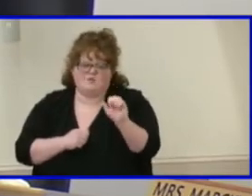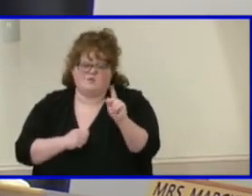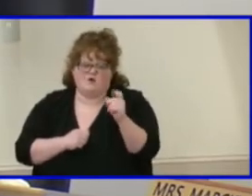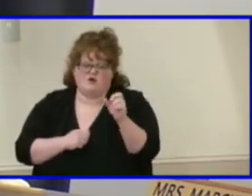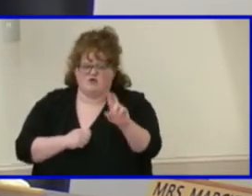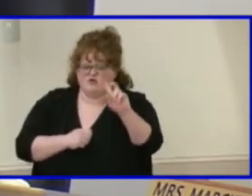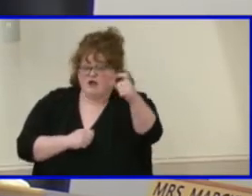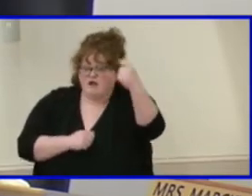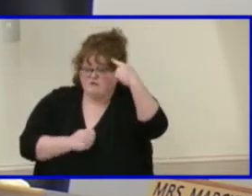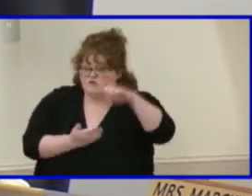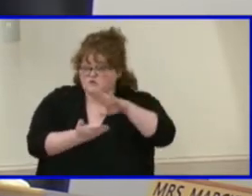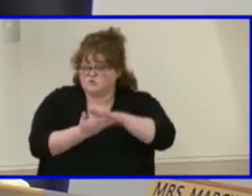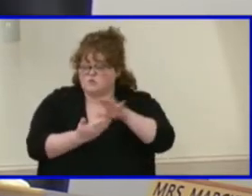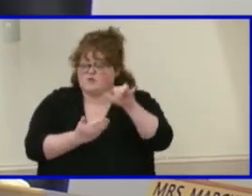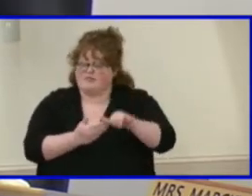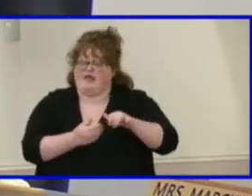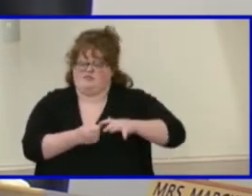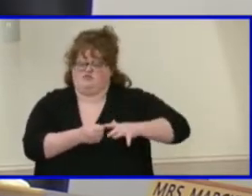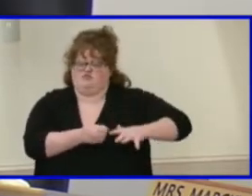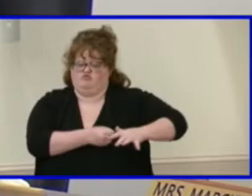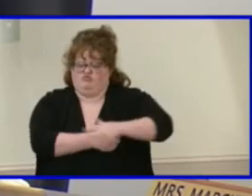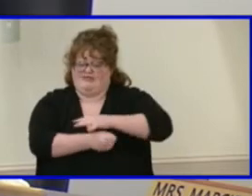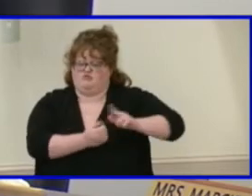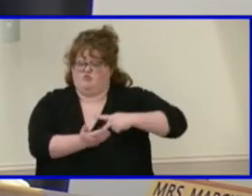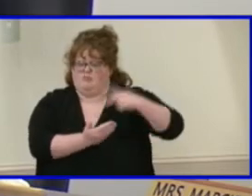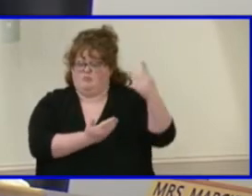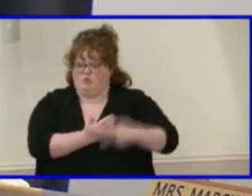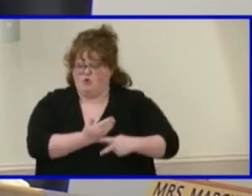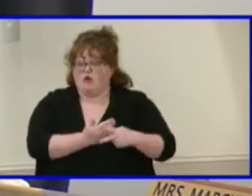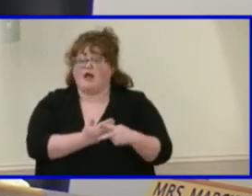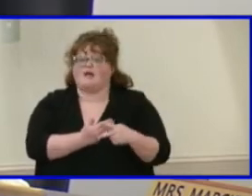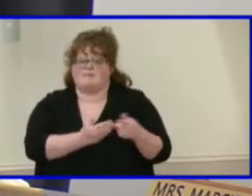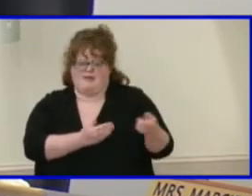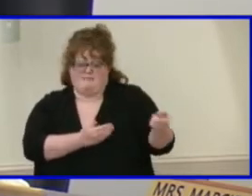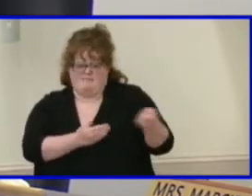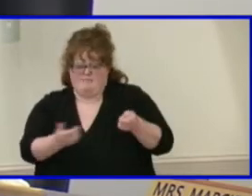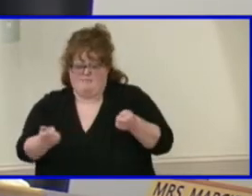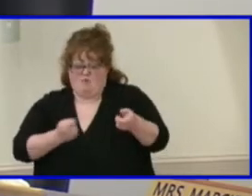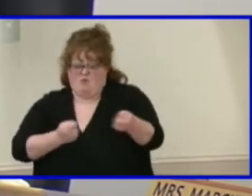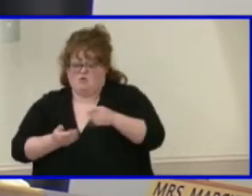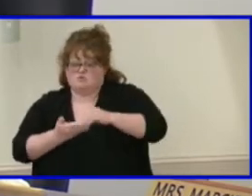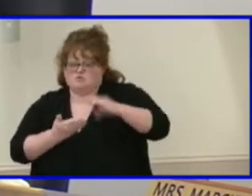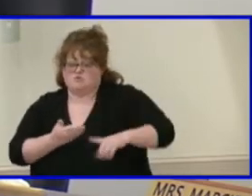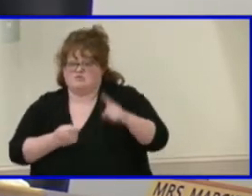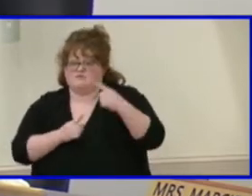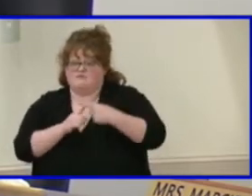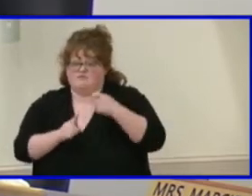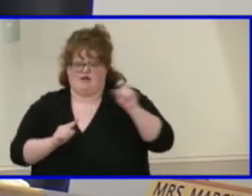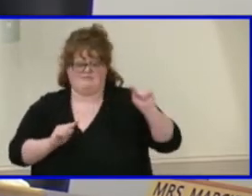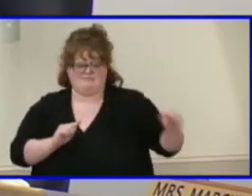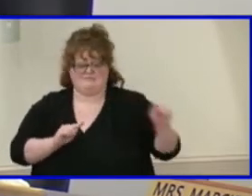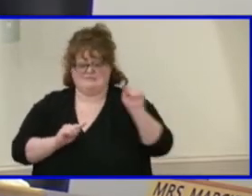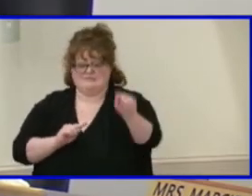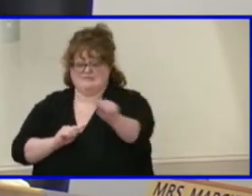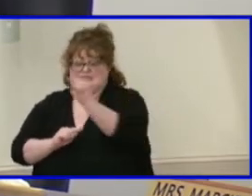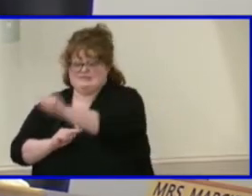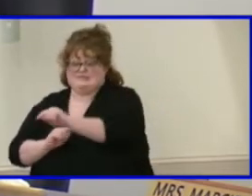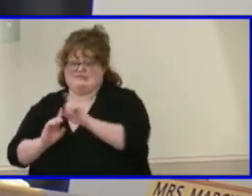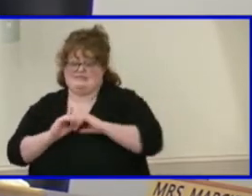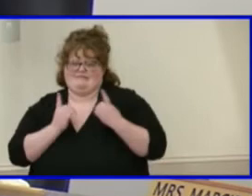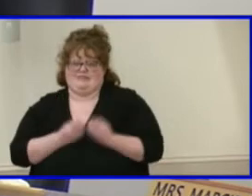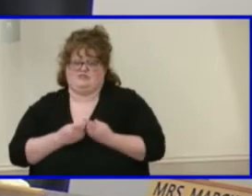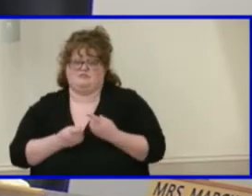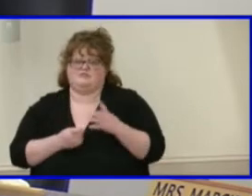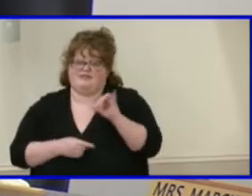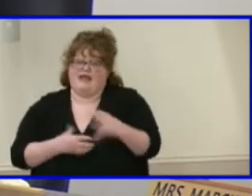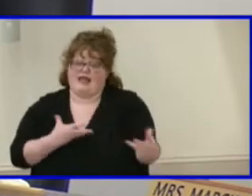uh, program and, um, draw students from any number of school divisions, including Henrico. So, uh, Mr.